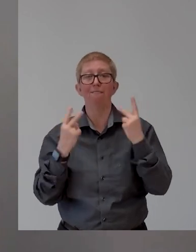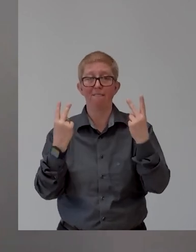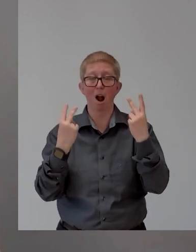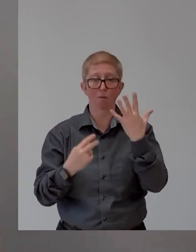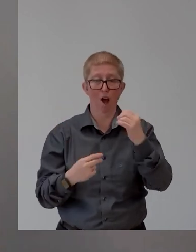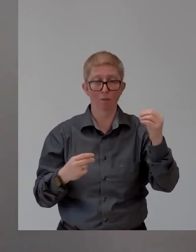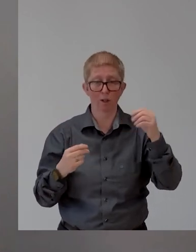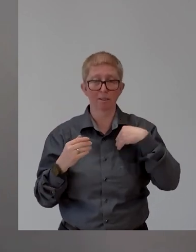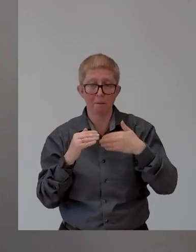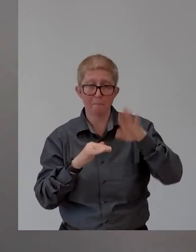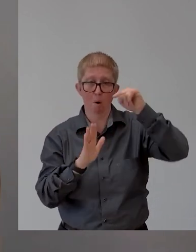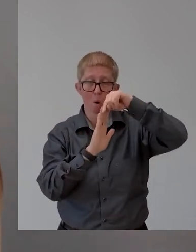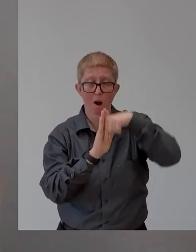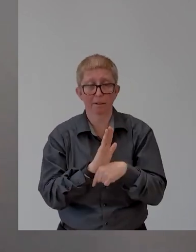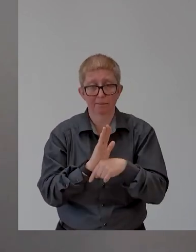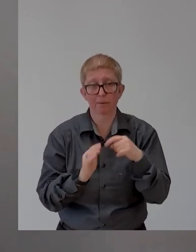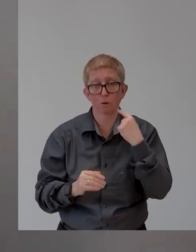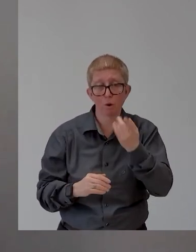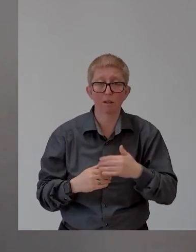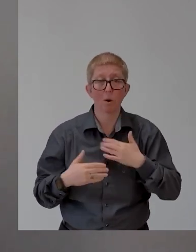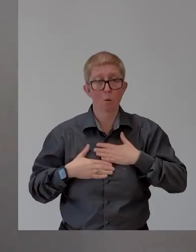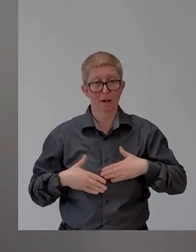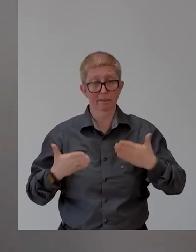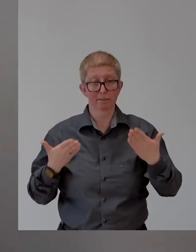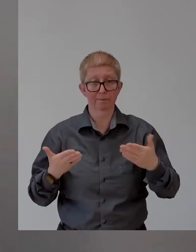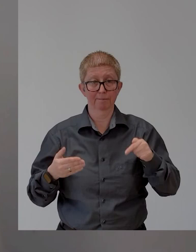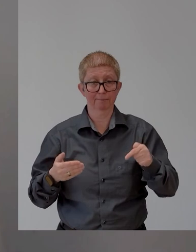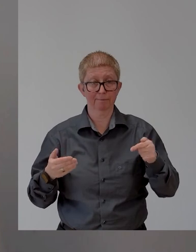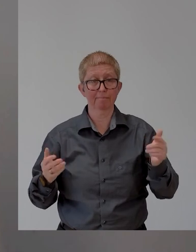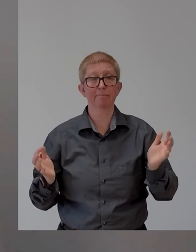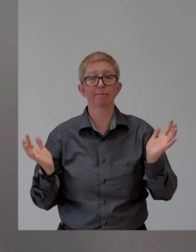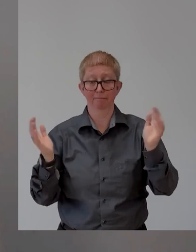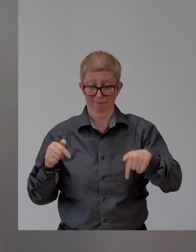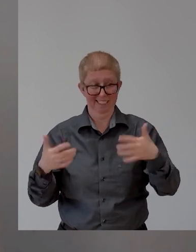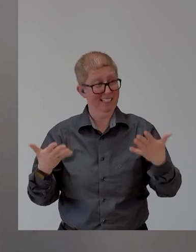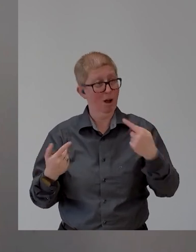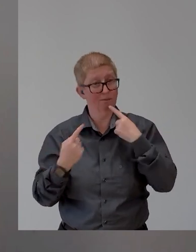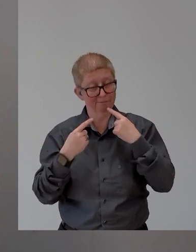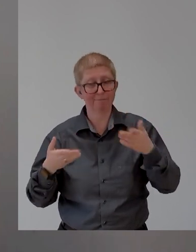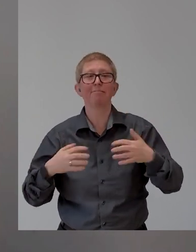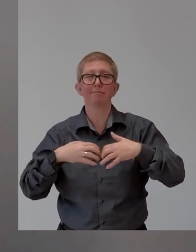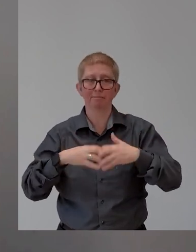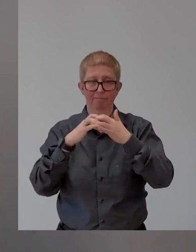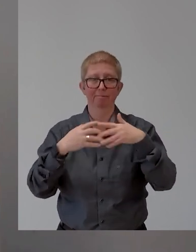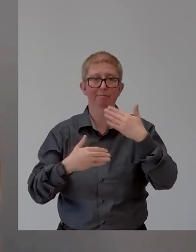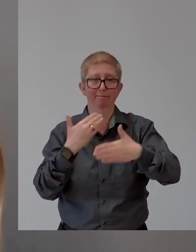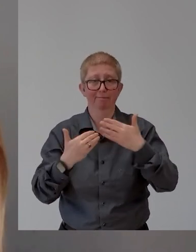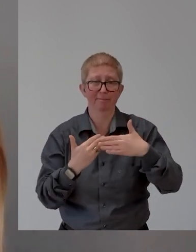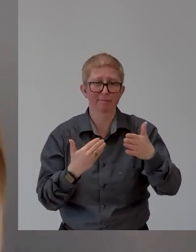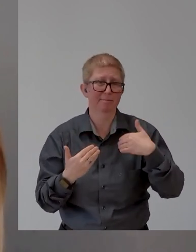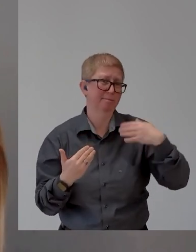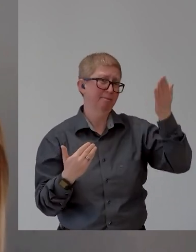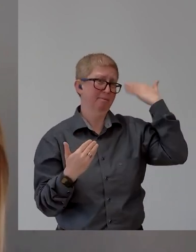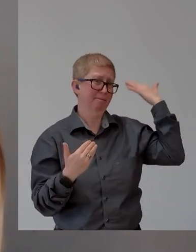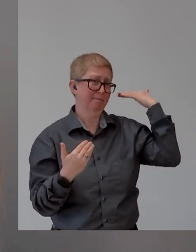that gap. Let us close that gap that when we began the valuable 554% of our global boards had never had a